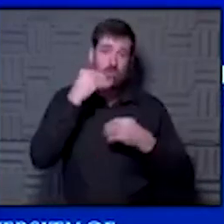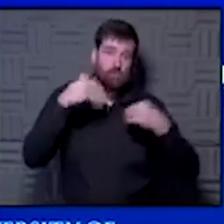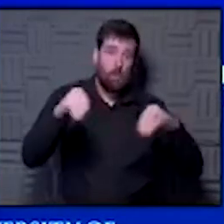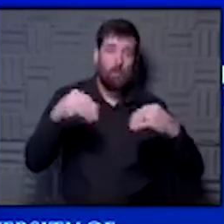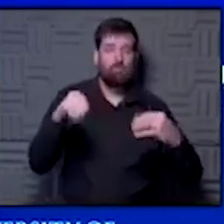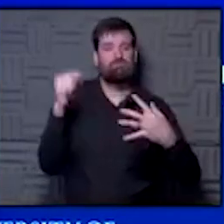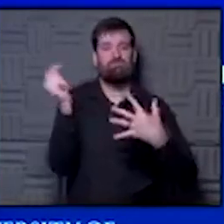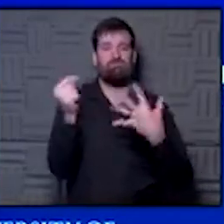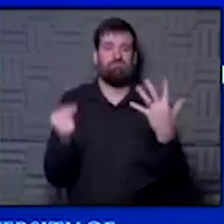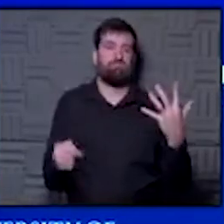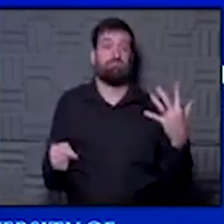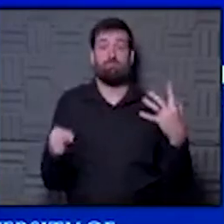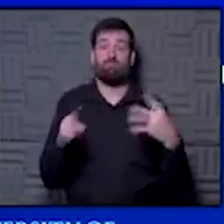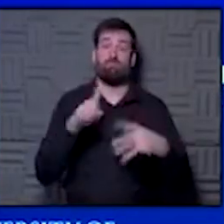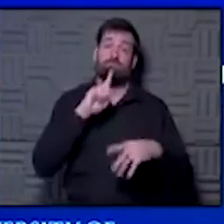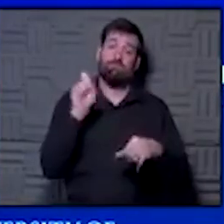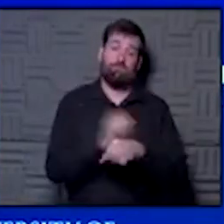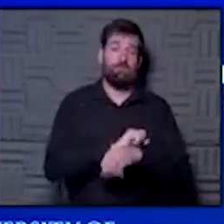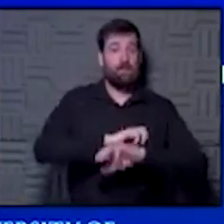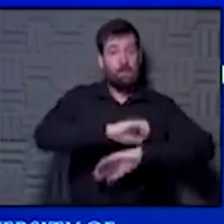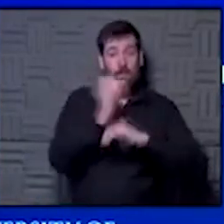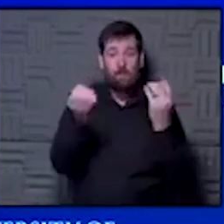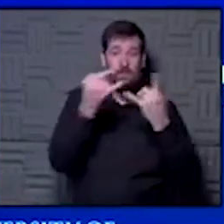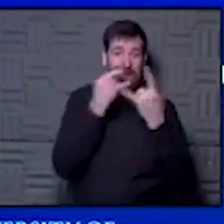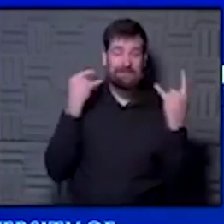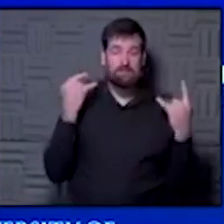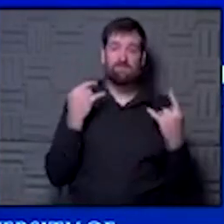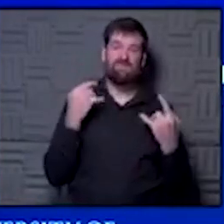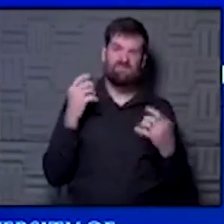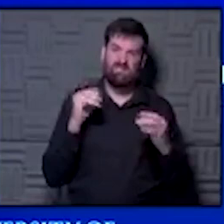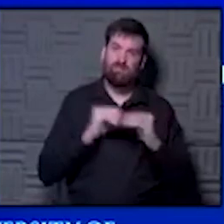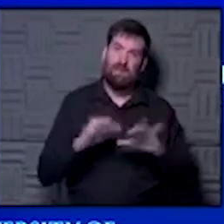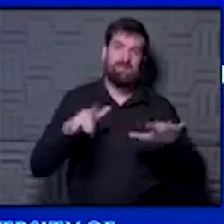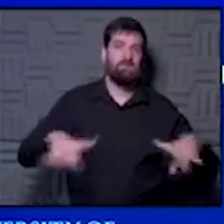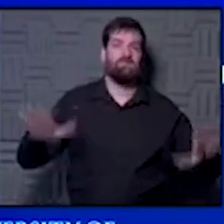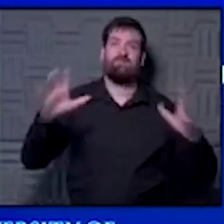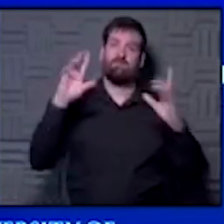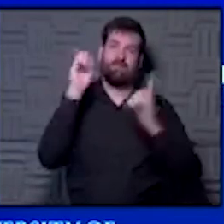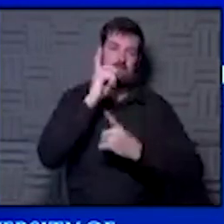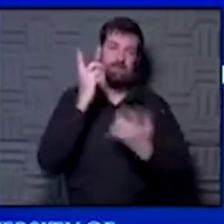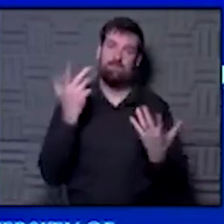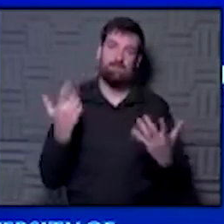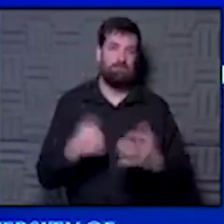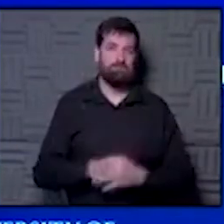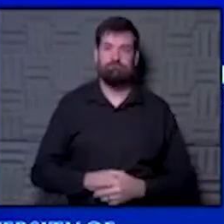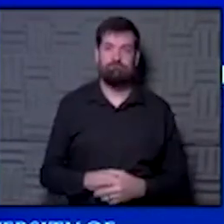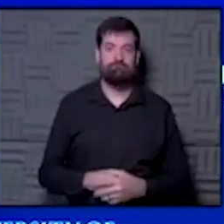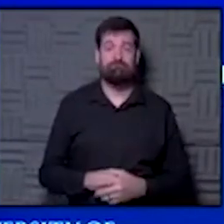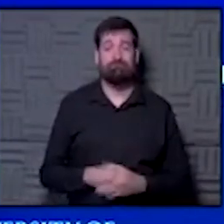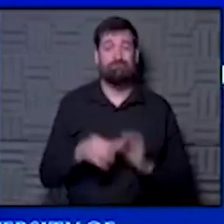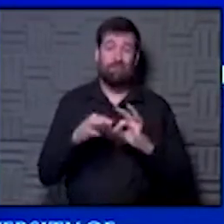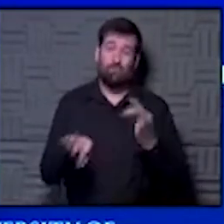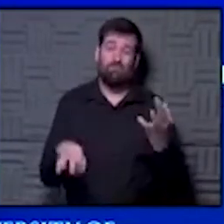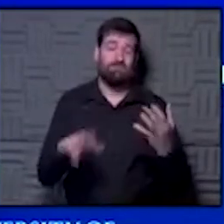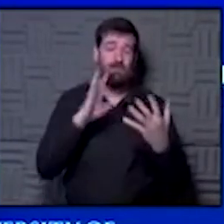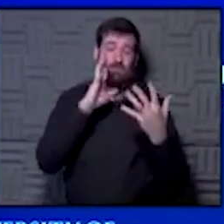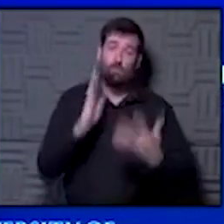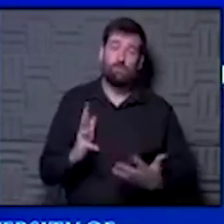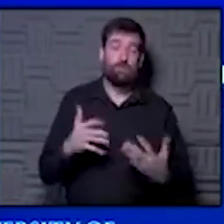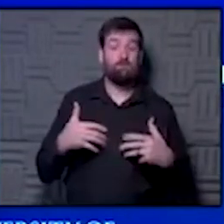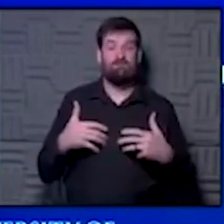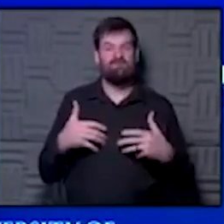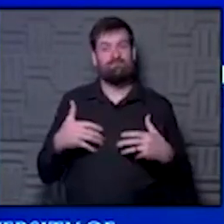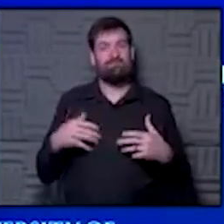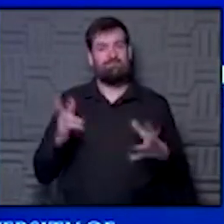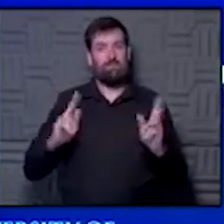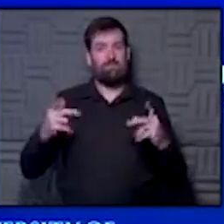so the reality is when you don't wear a mask, you spread more disease. It's really simple. And unfortunately, again, we don't want to